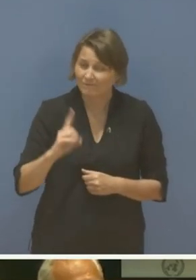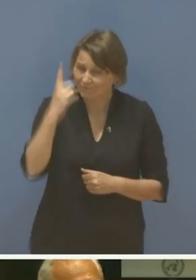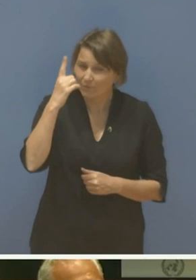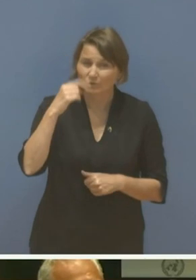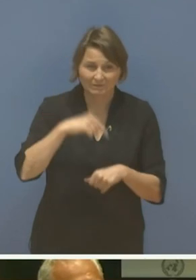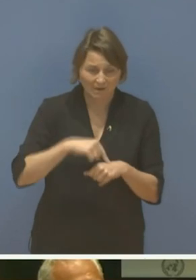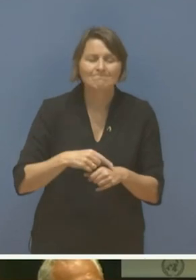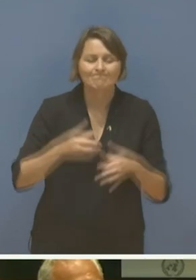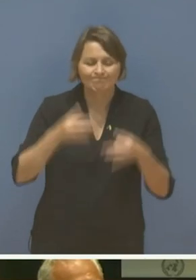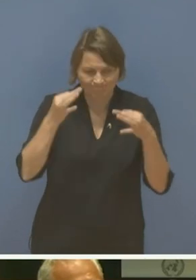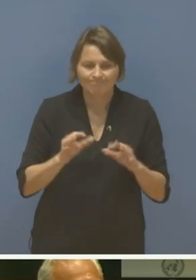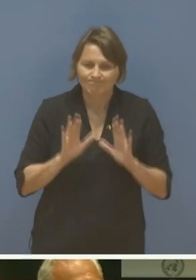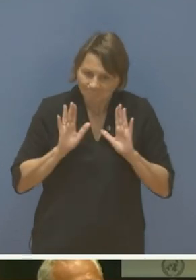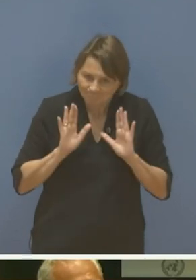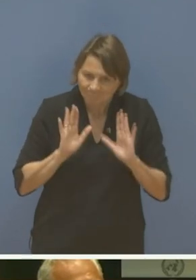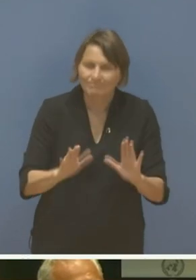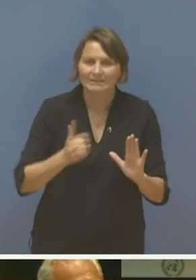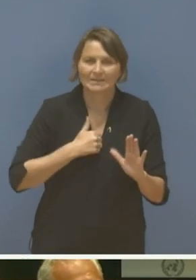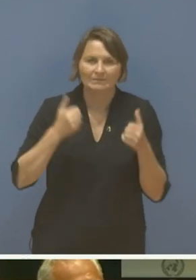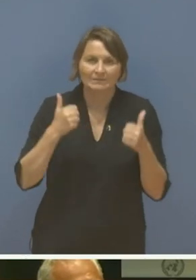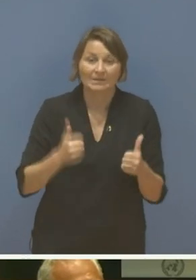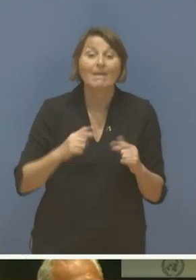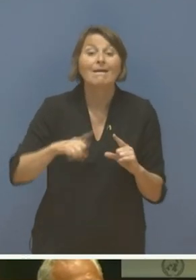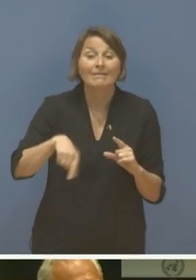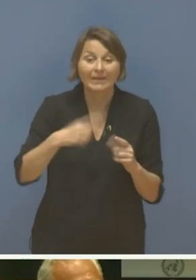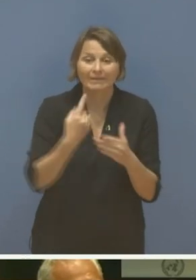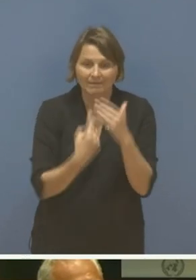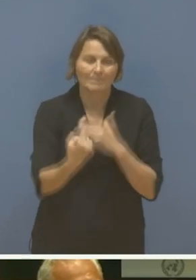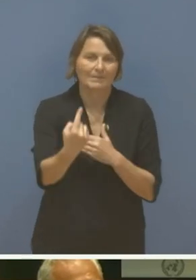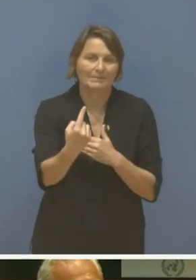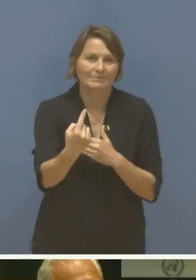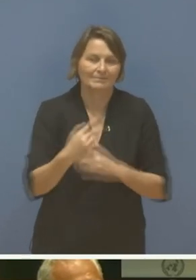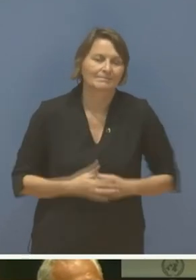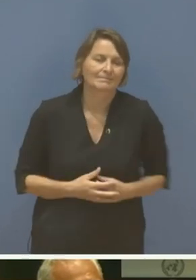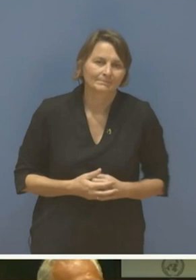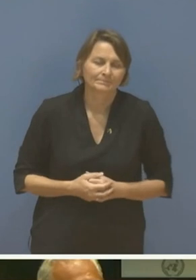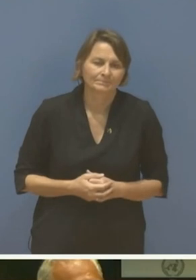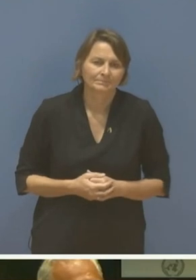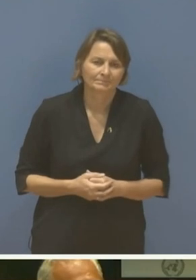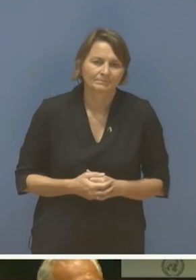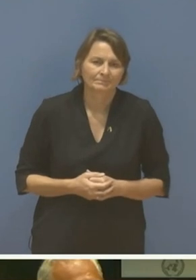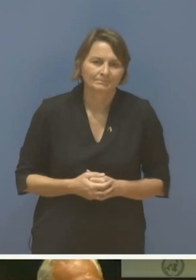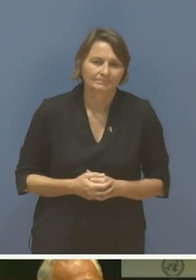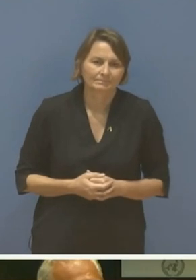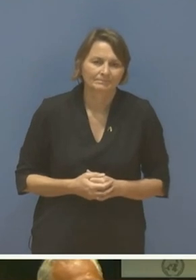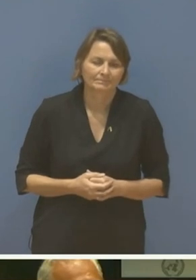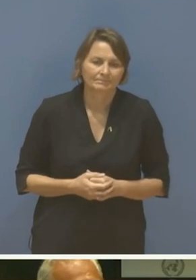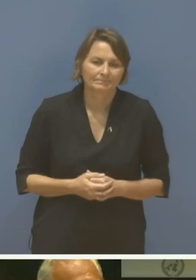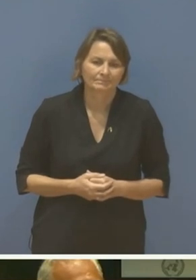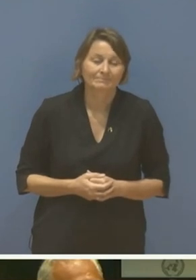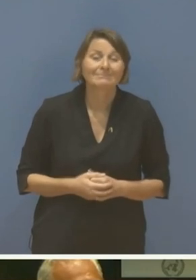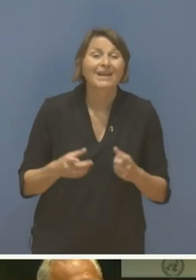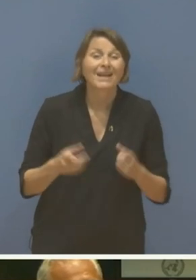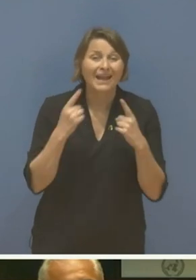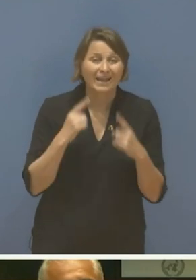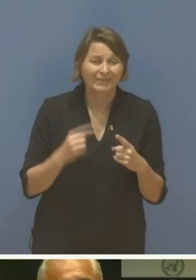Western Armenia until its independence, and then the Allied powers supported an